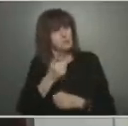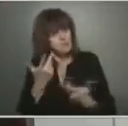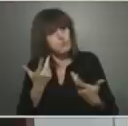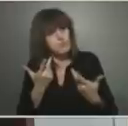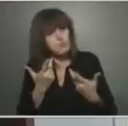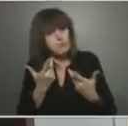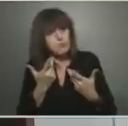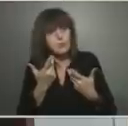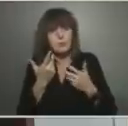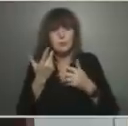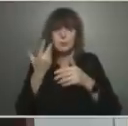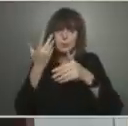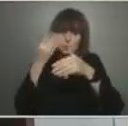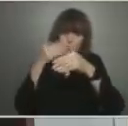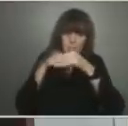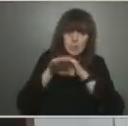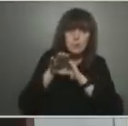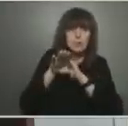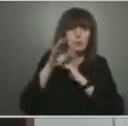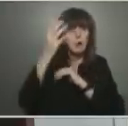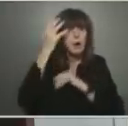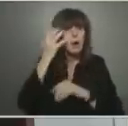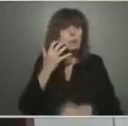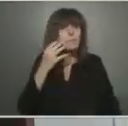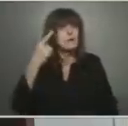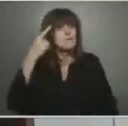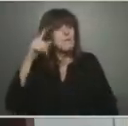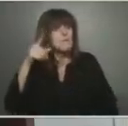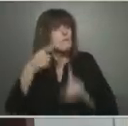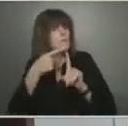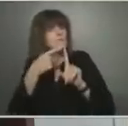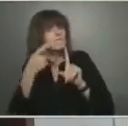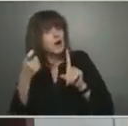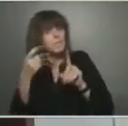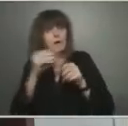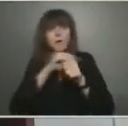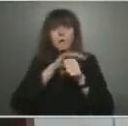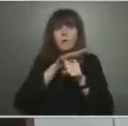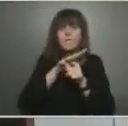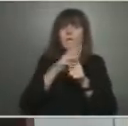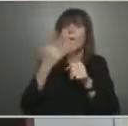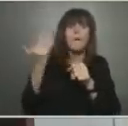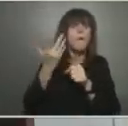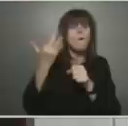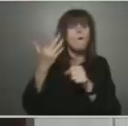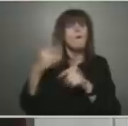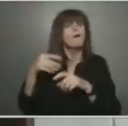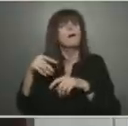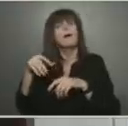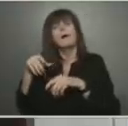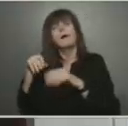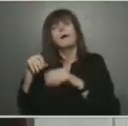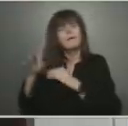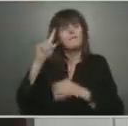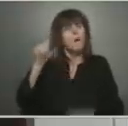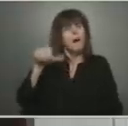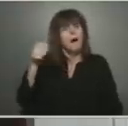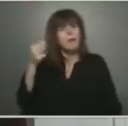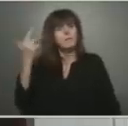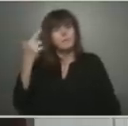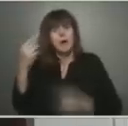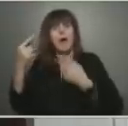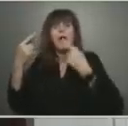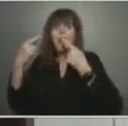the general hospital wards as well as to the intensive care unit. And we're committed to providing that same level of improved data for death